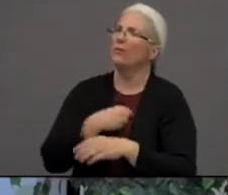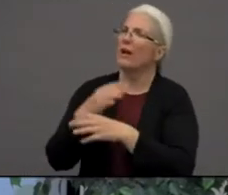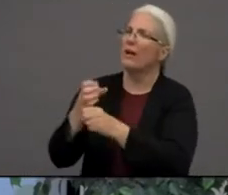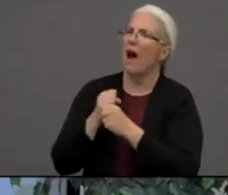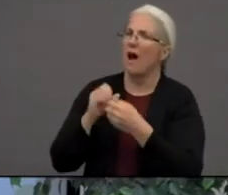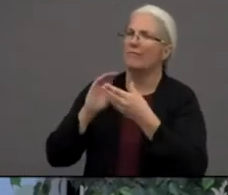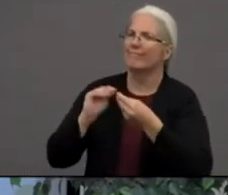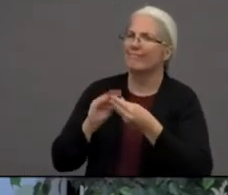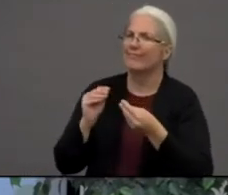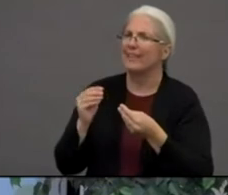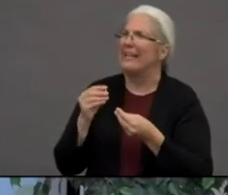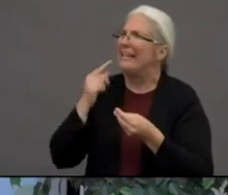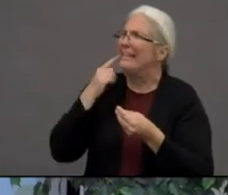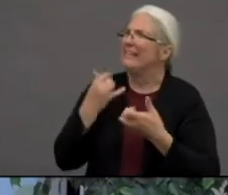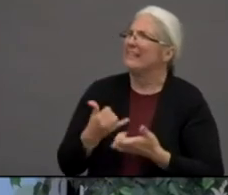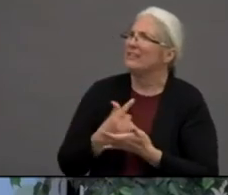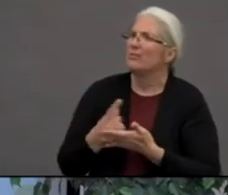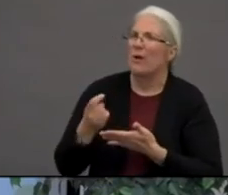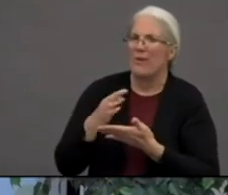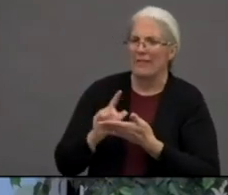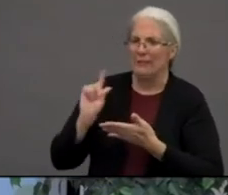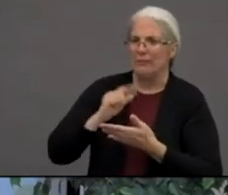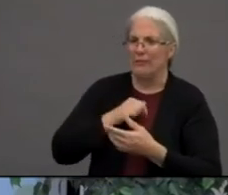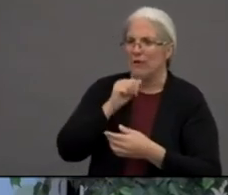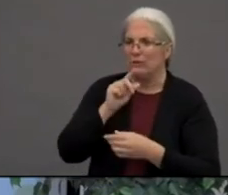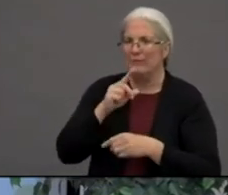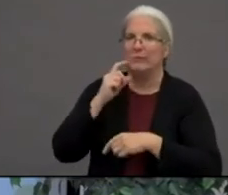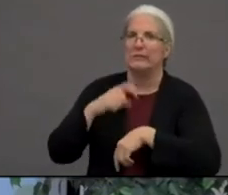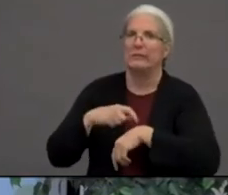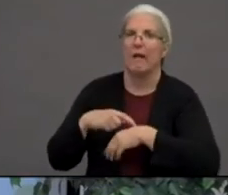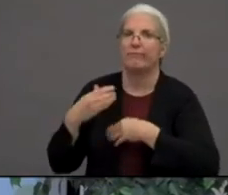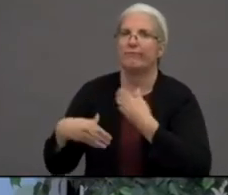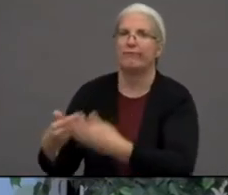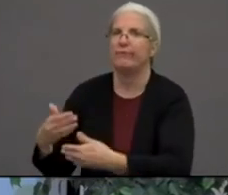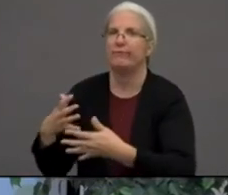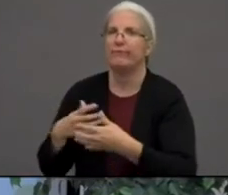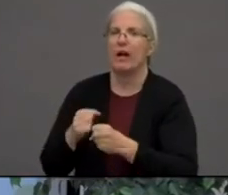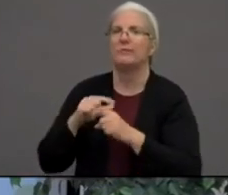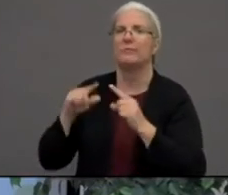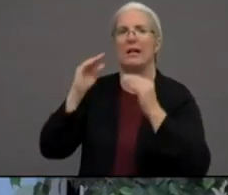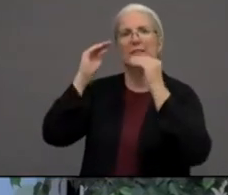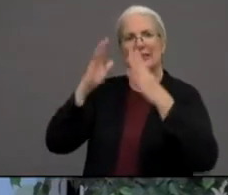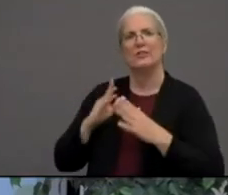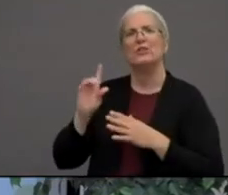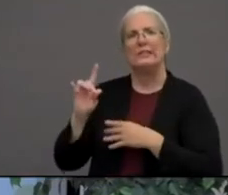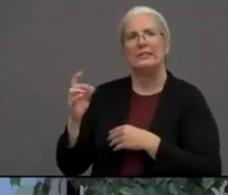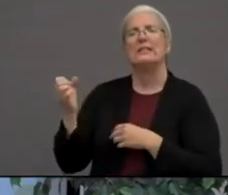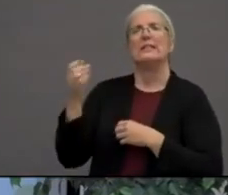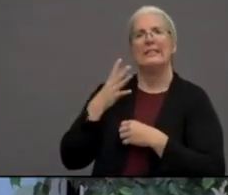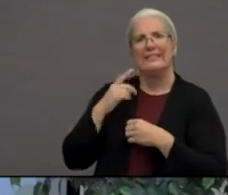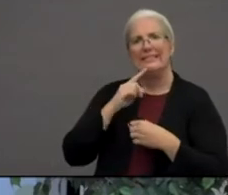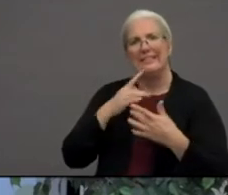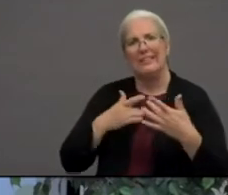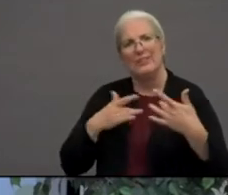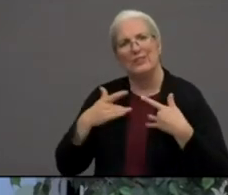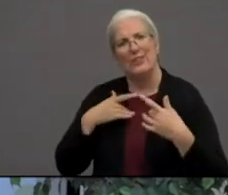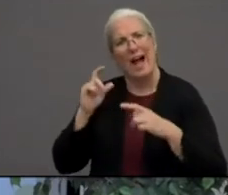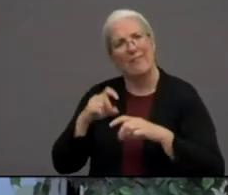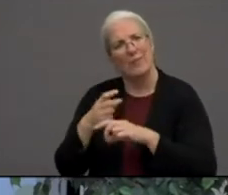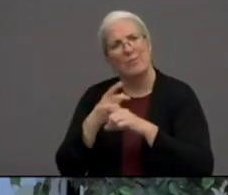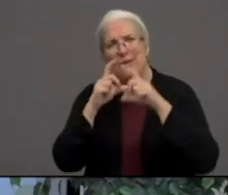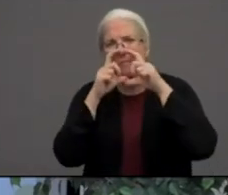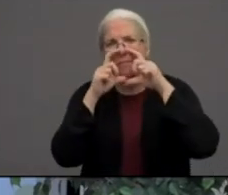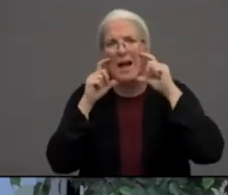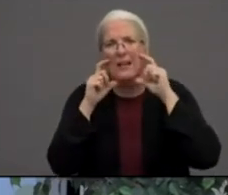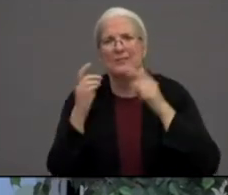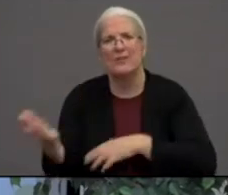where a teacher was concerned about having to wear a facial covering all day. What are your thoughts on students and teachers